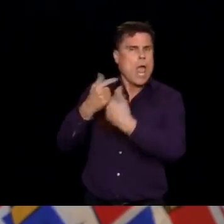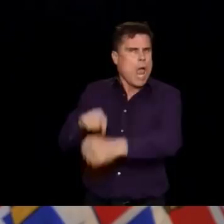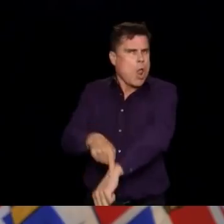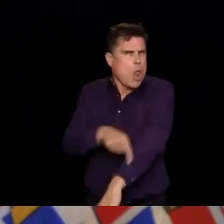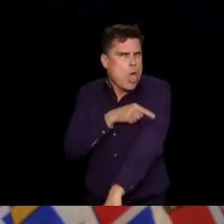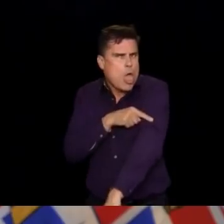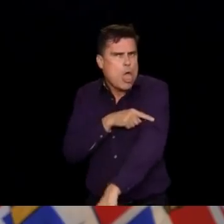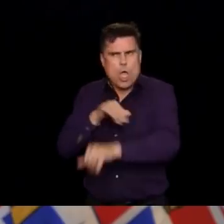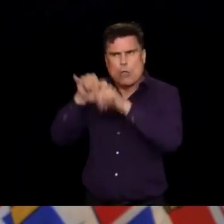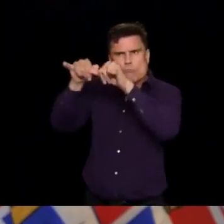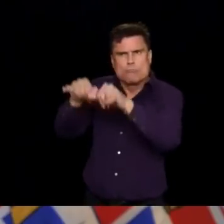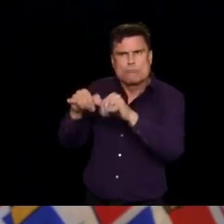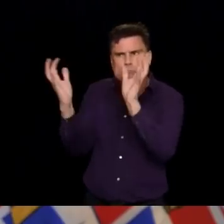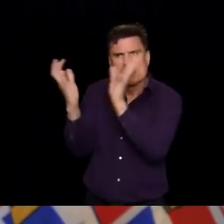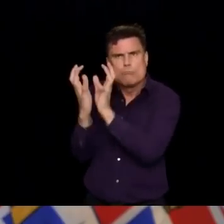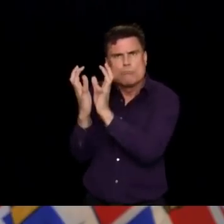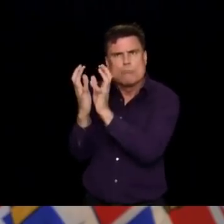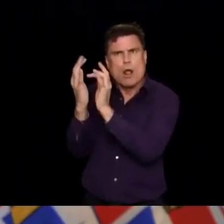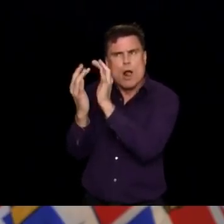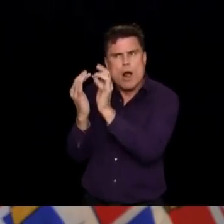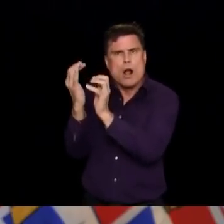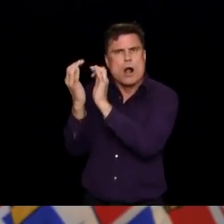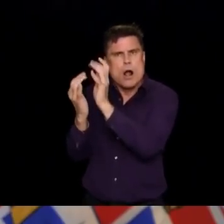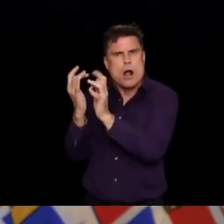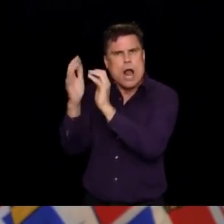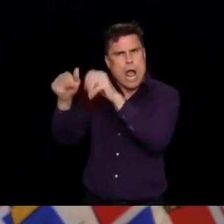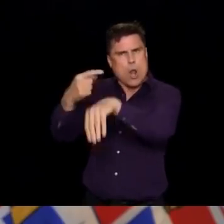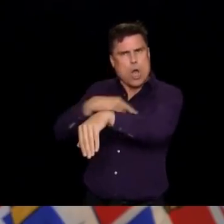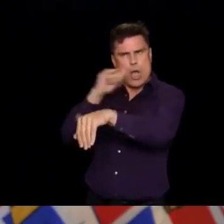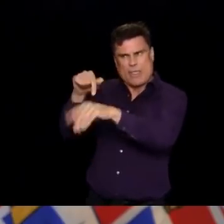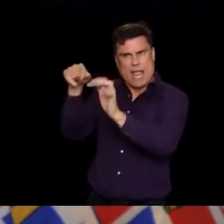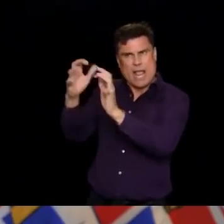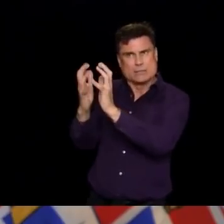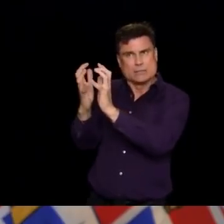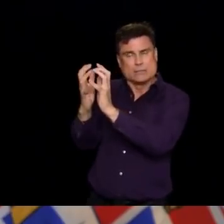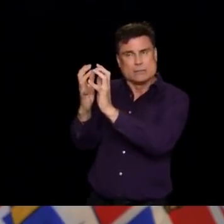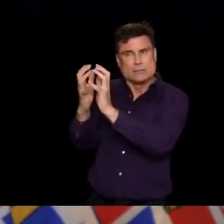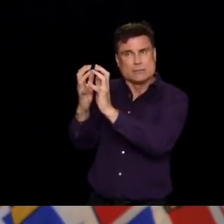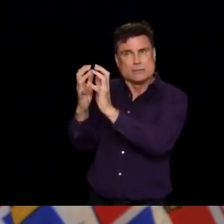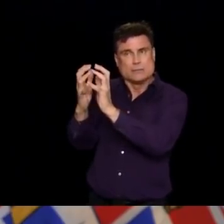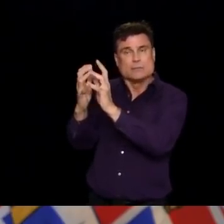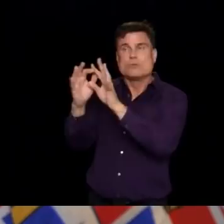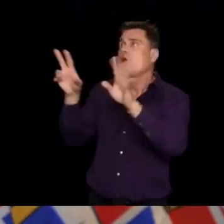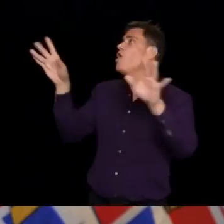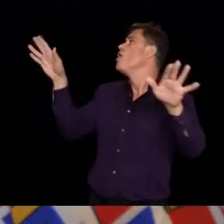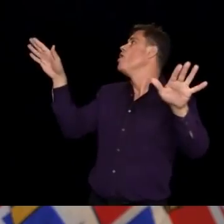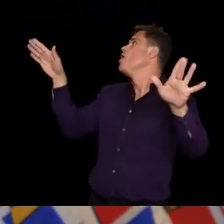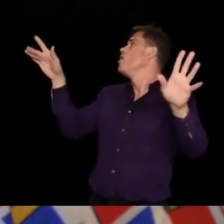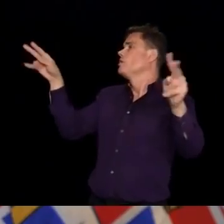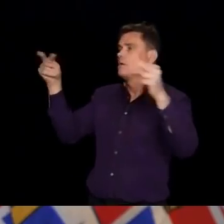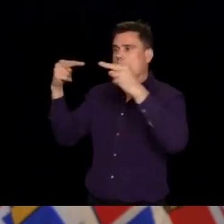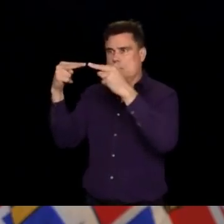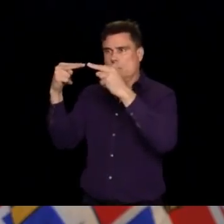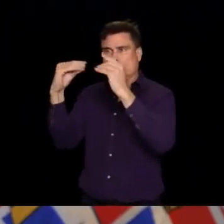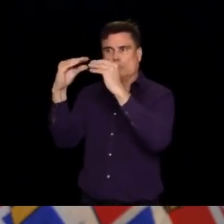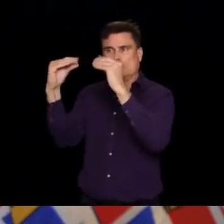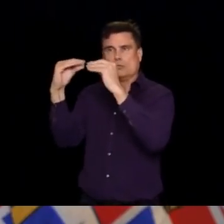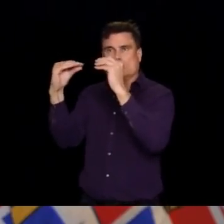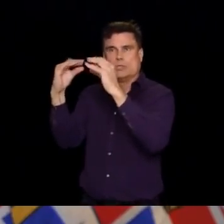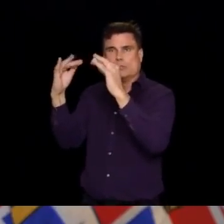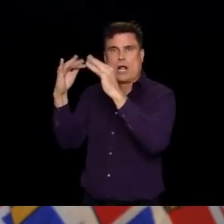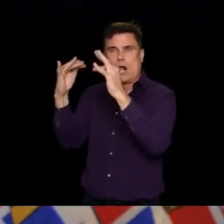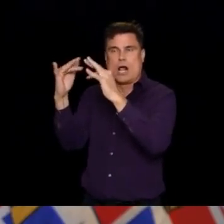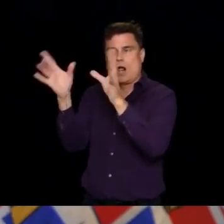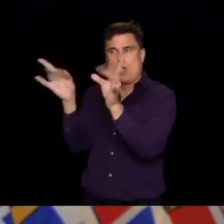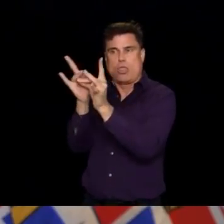and whether or not you're face-to-face, not just the matter of how many of you there are, and maybe also what you're doing, whether